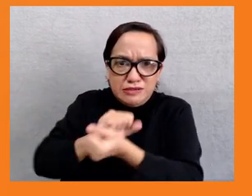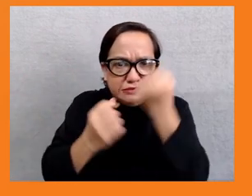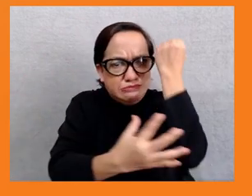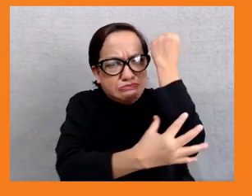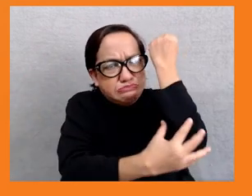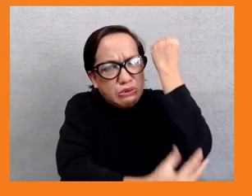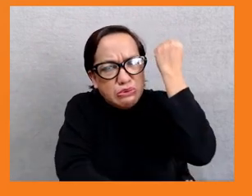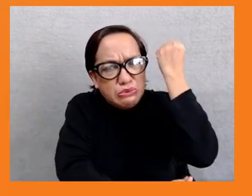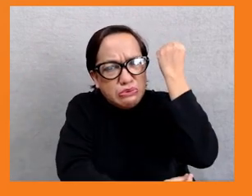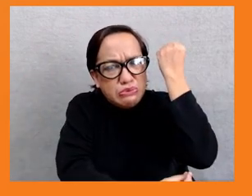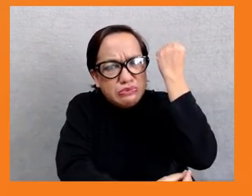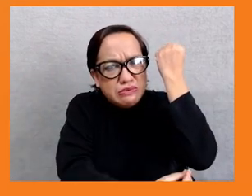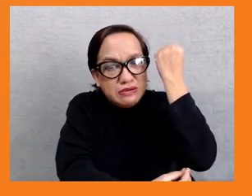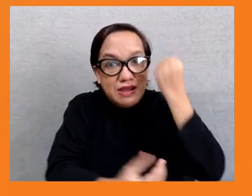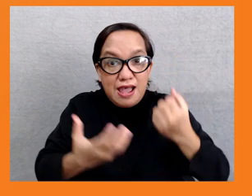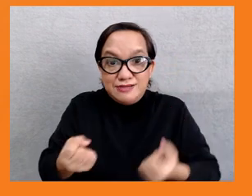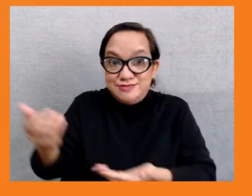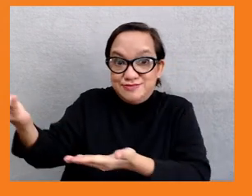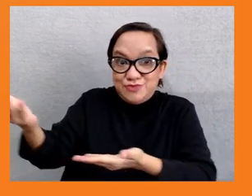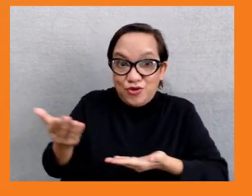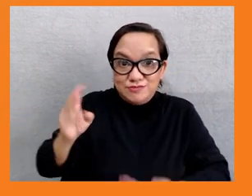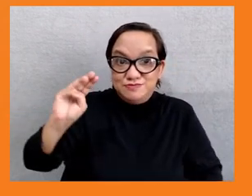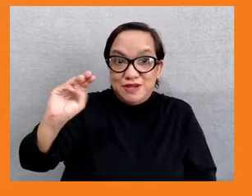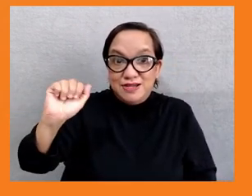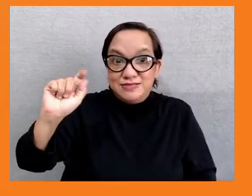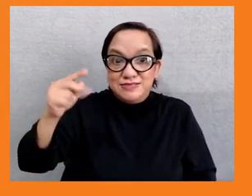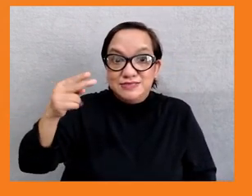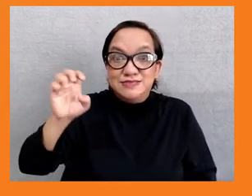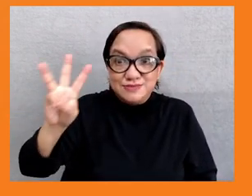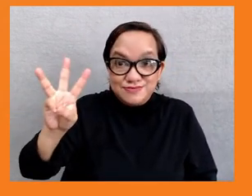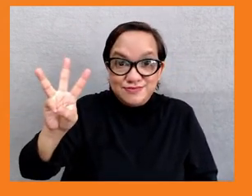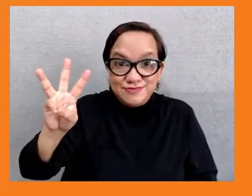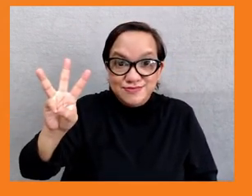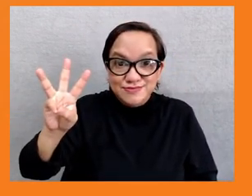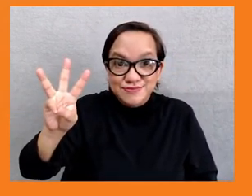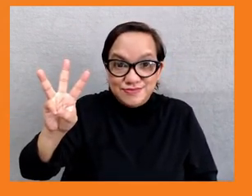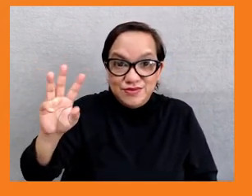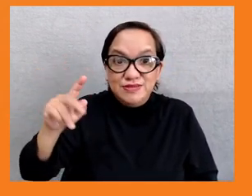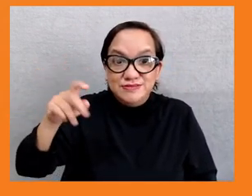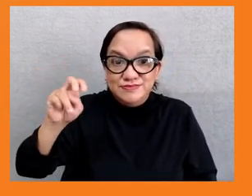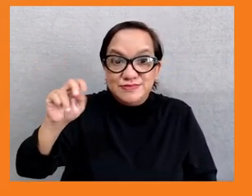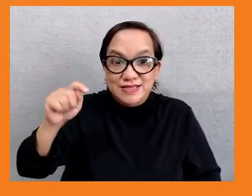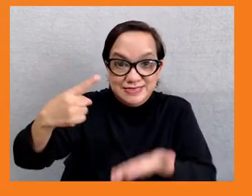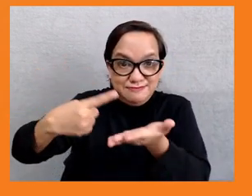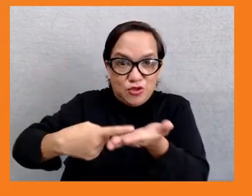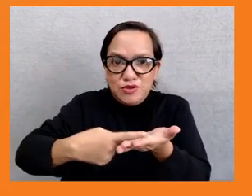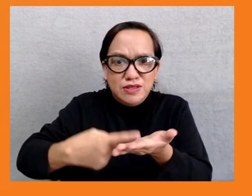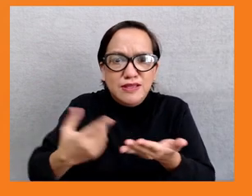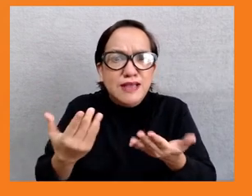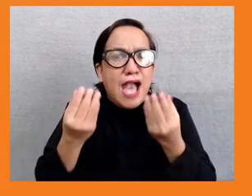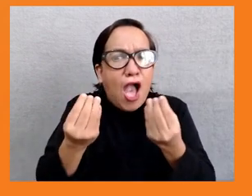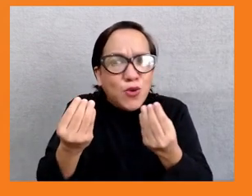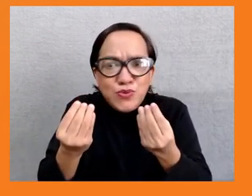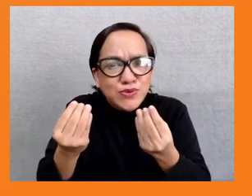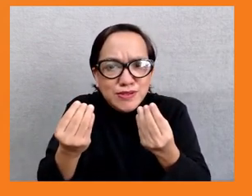Development Finance International to present some of the key findings from the Commitment to Reducing Inequality report in Asia. Matthew,